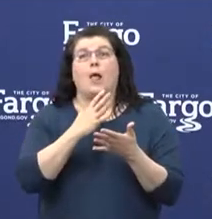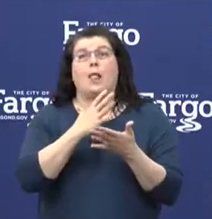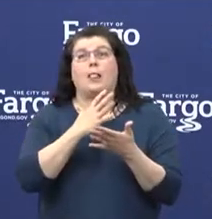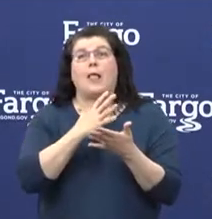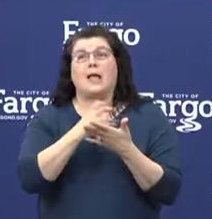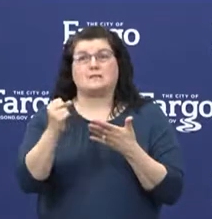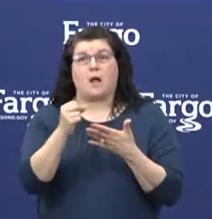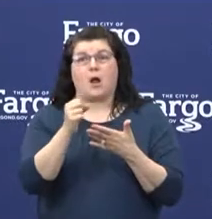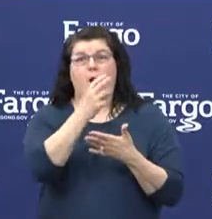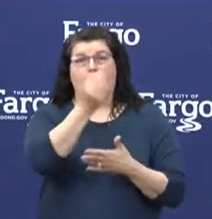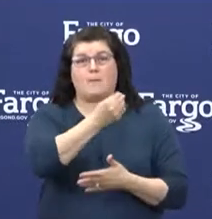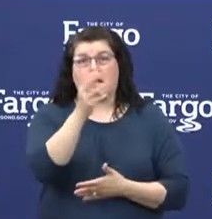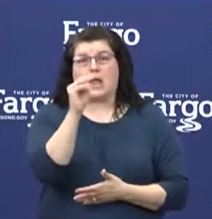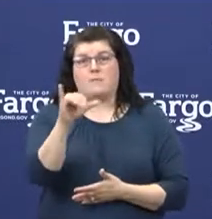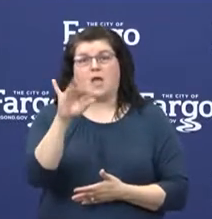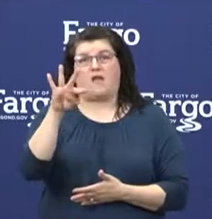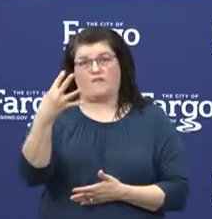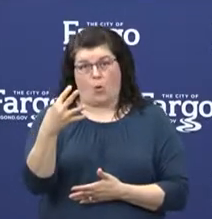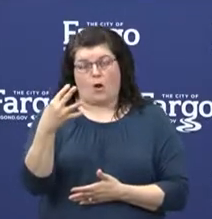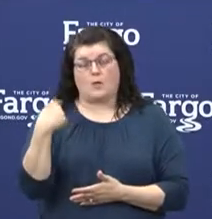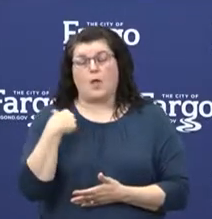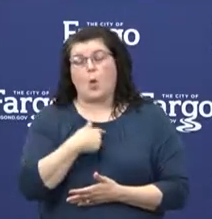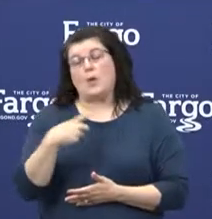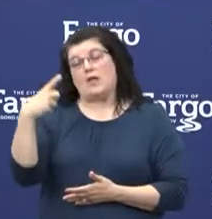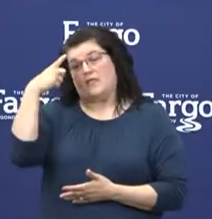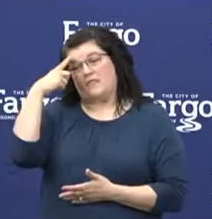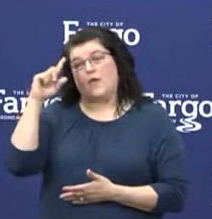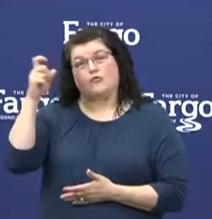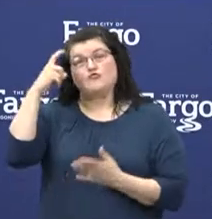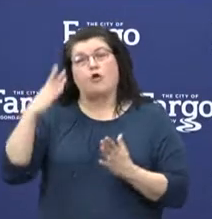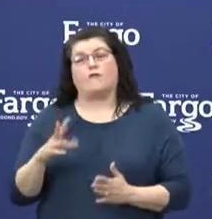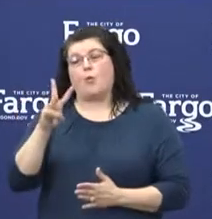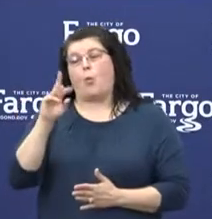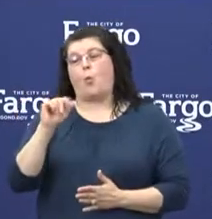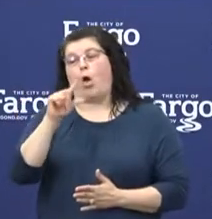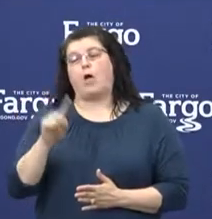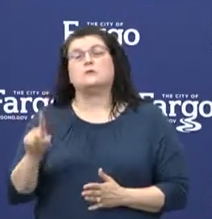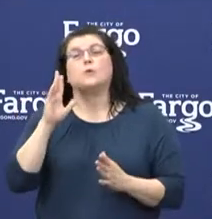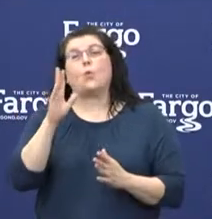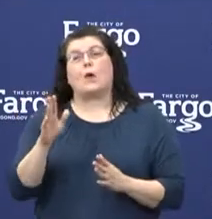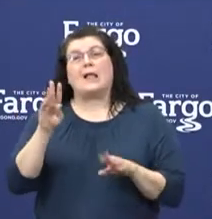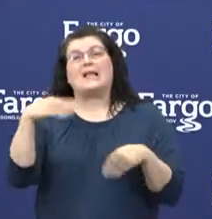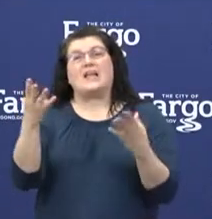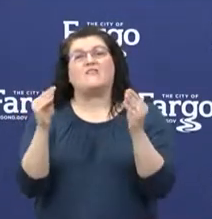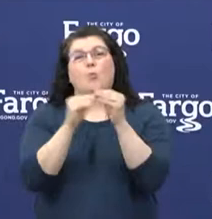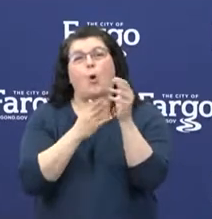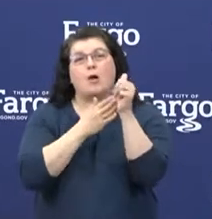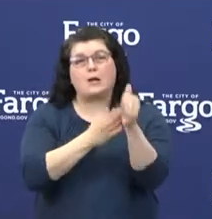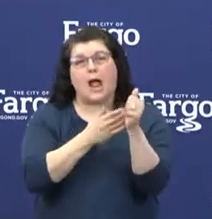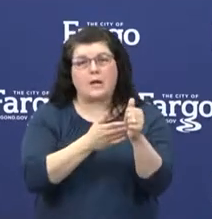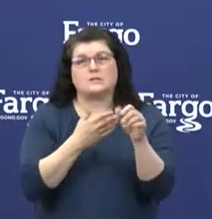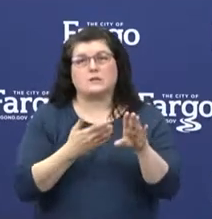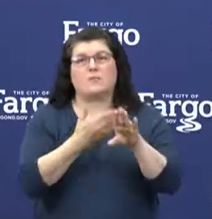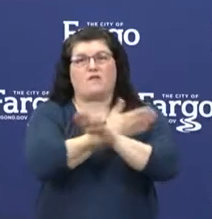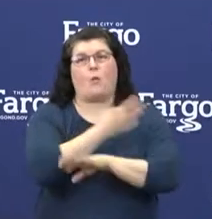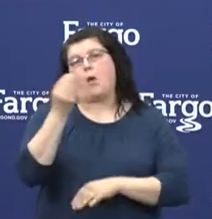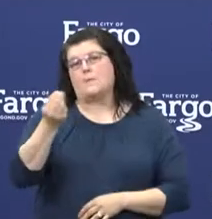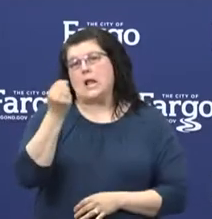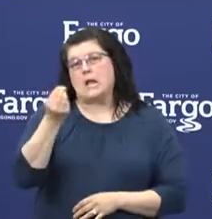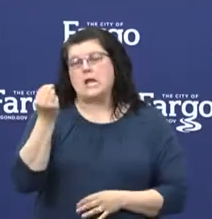We expect that Governor Walz may offer some additional guidance on this order before Monday.